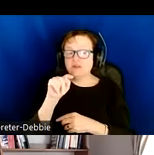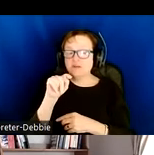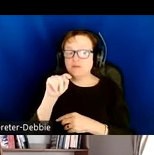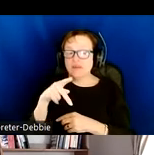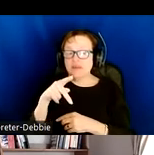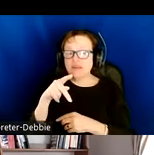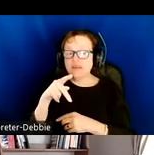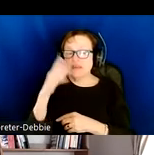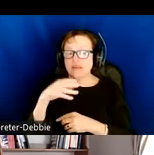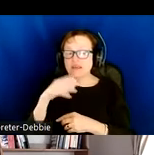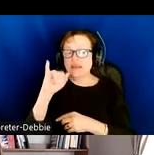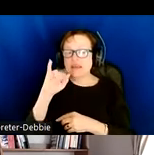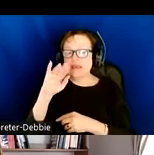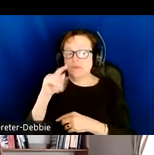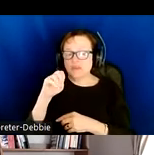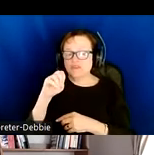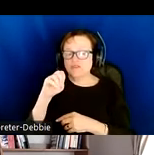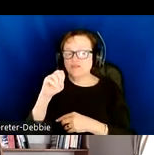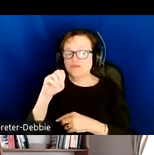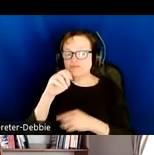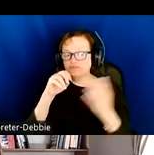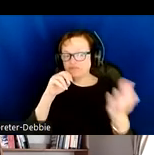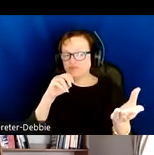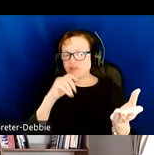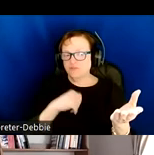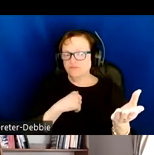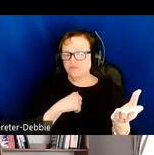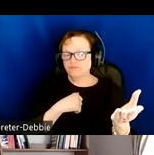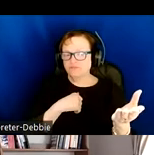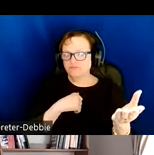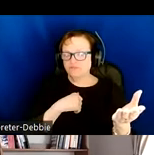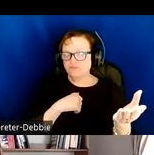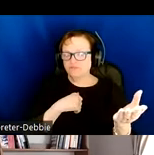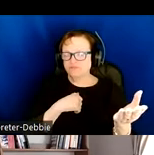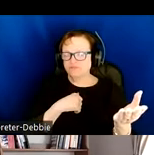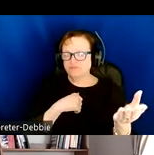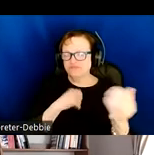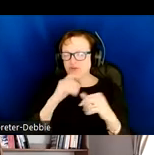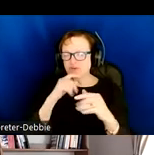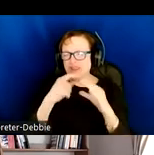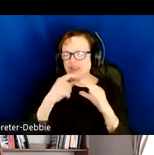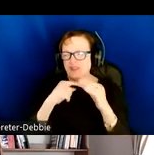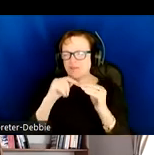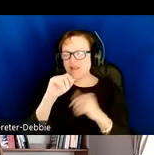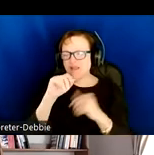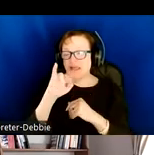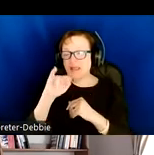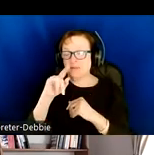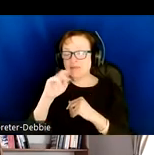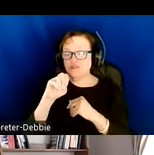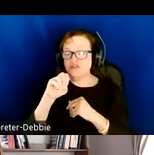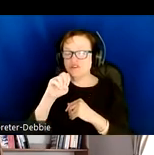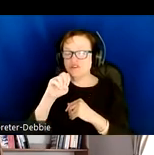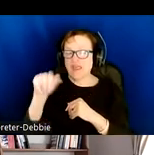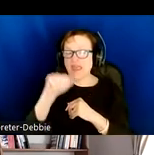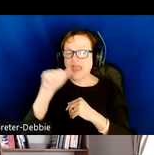.mcgill.ca. And you can also email us at image at simcim